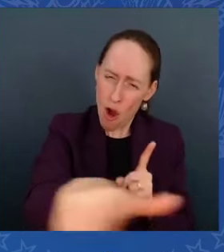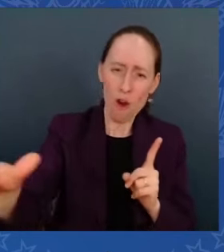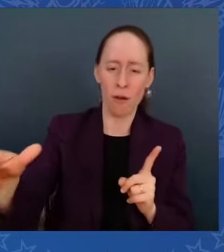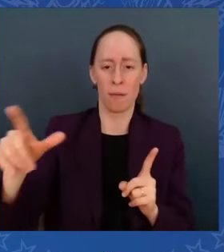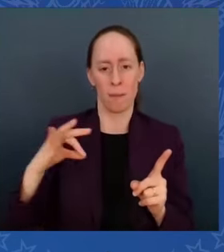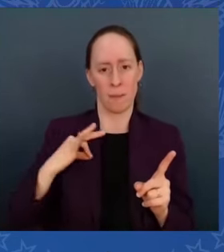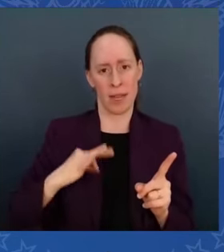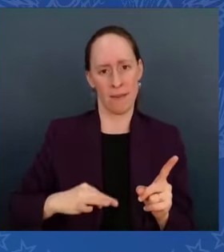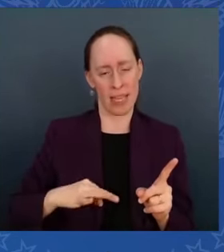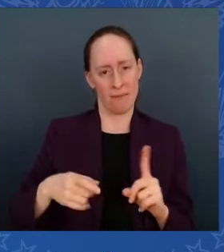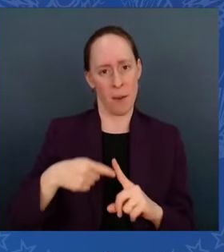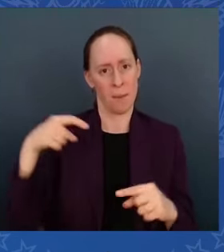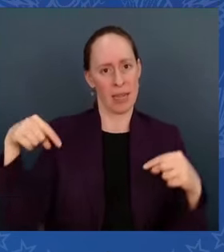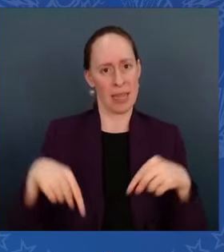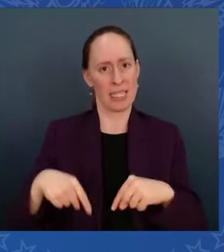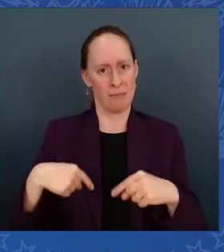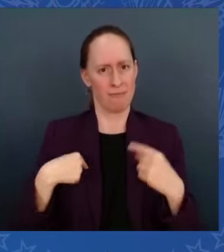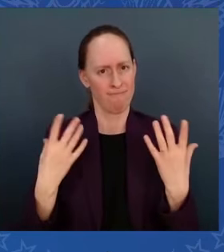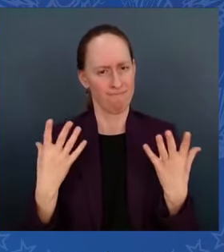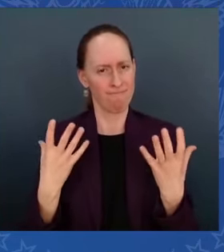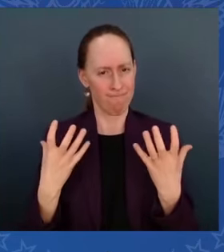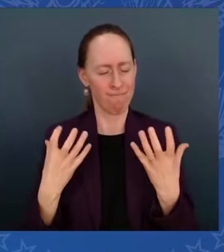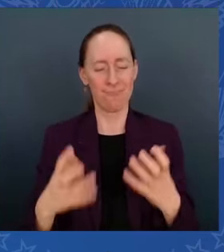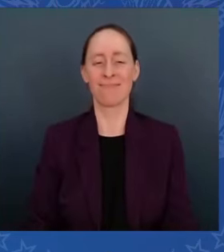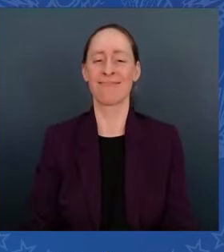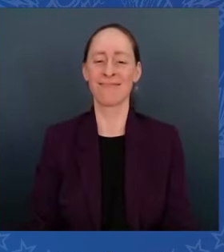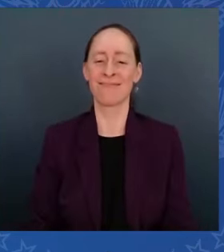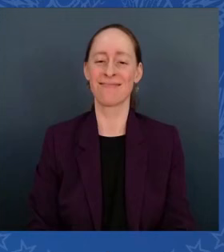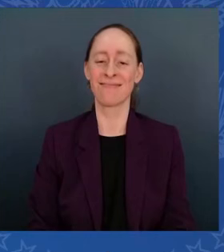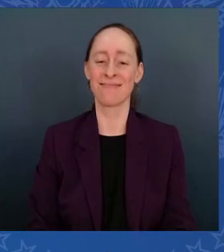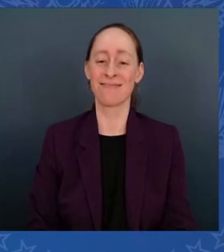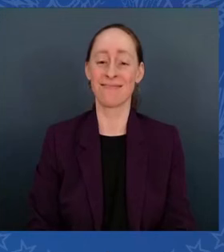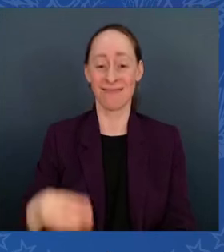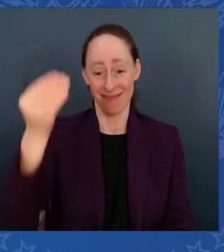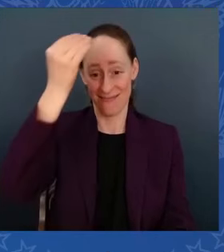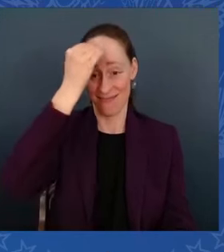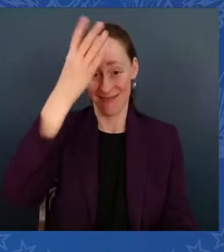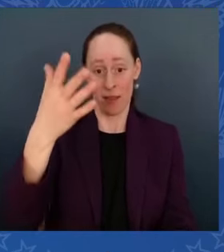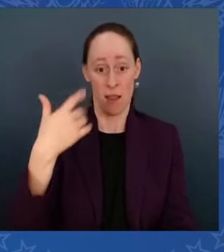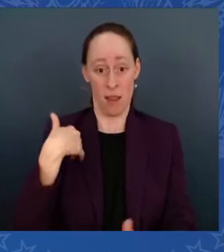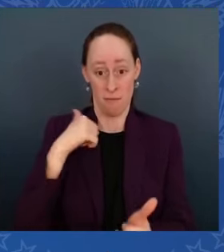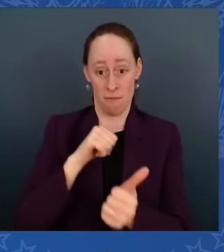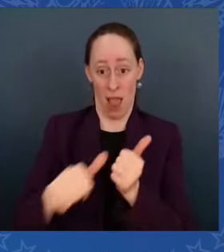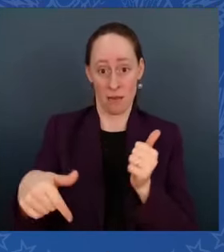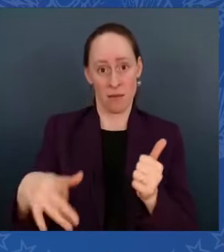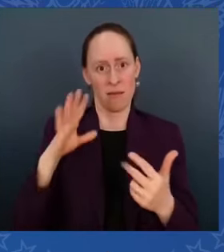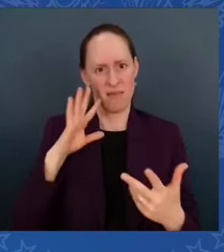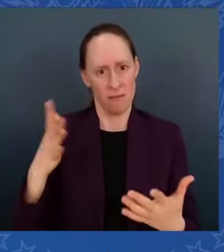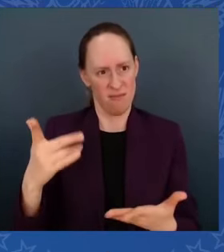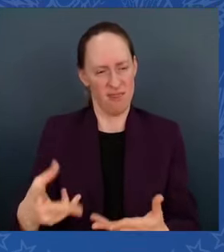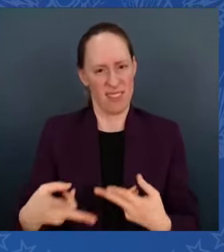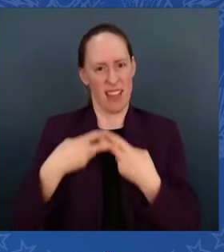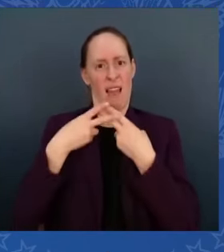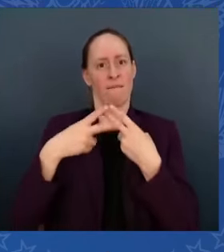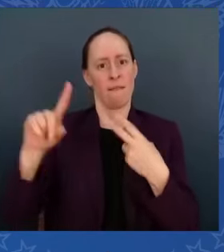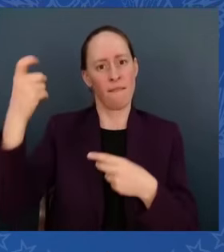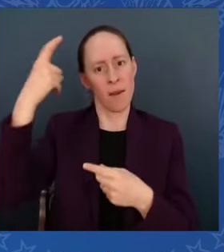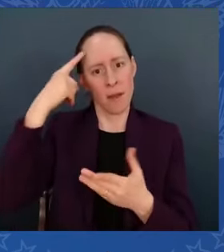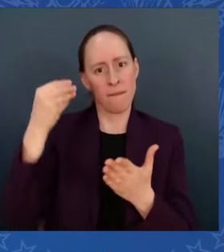And by the way, what we passed already is saving the government, the taxpayers, $160 billion